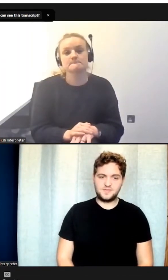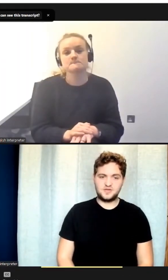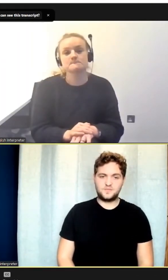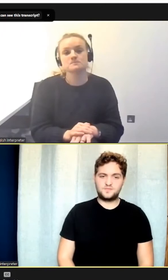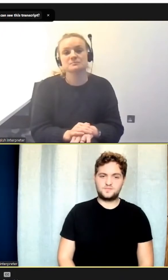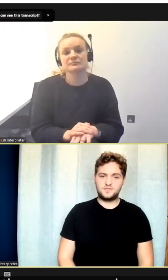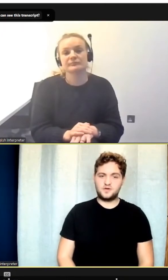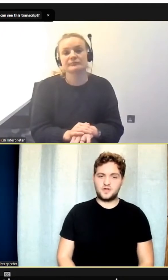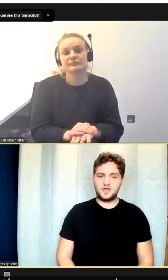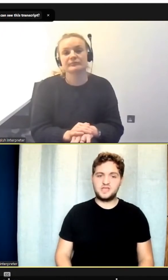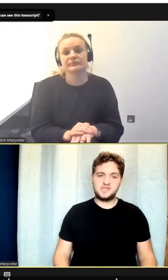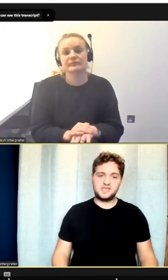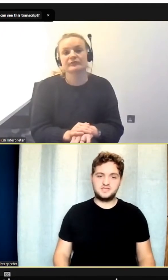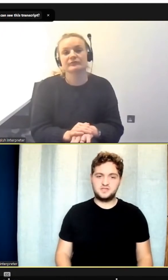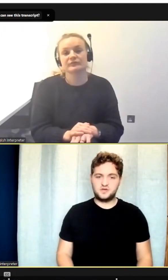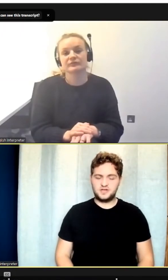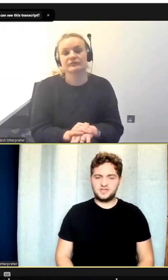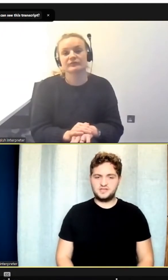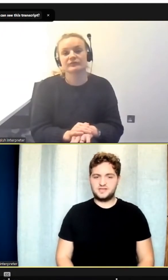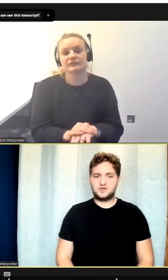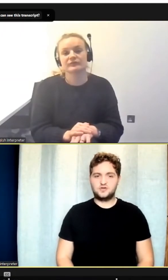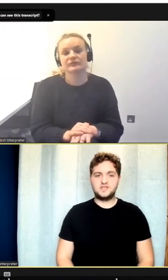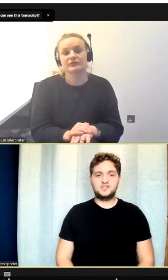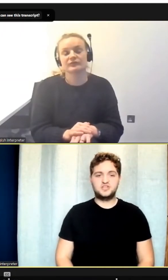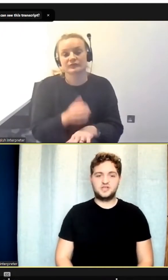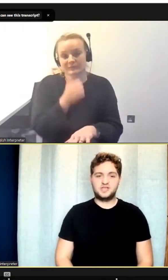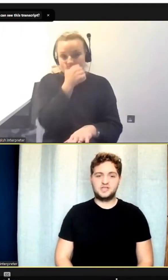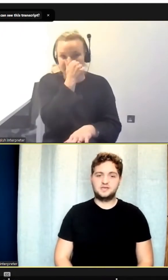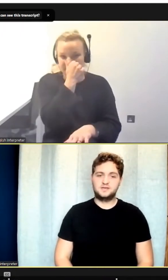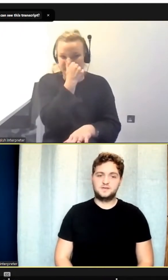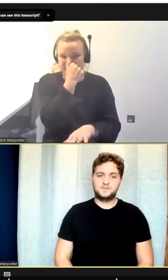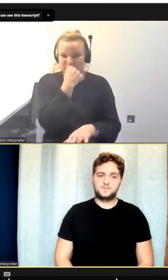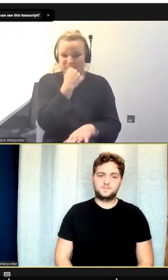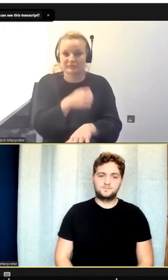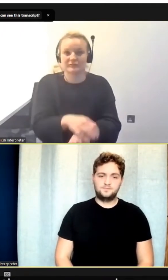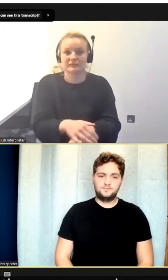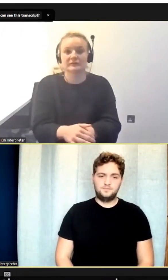I'm thinking about your earlier years and your early, like your career journey.